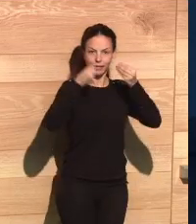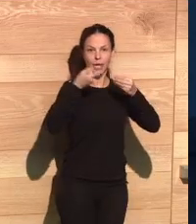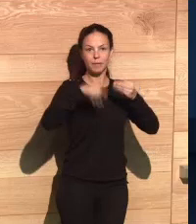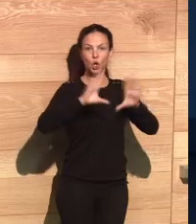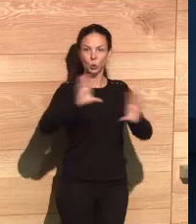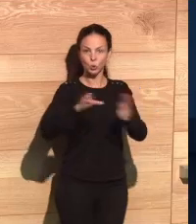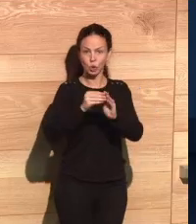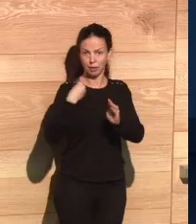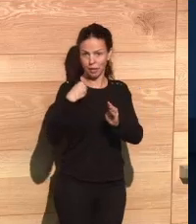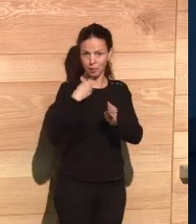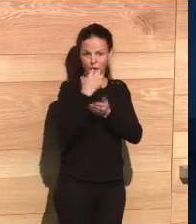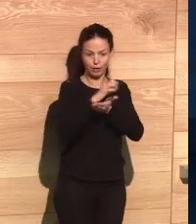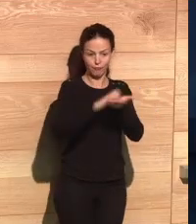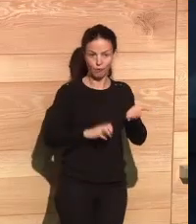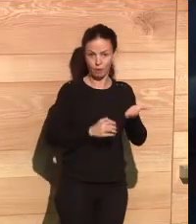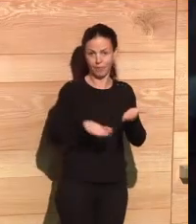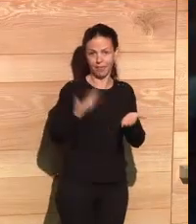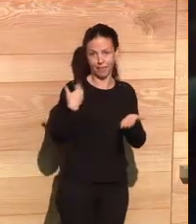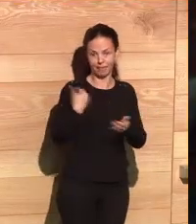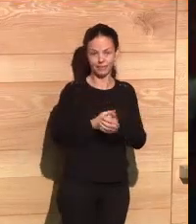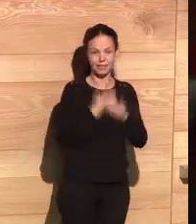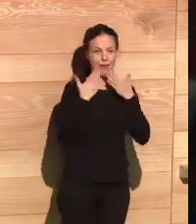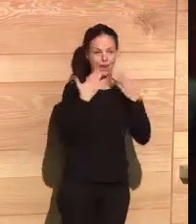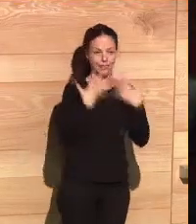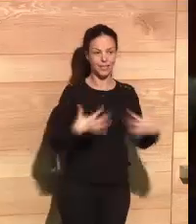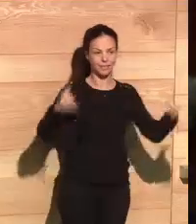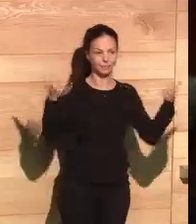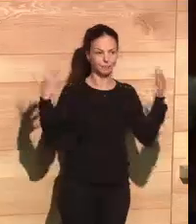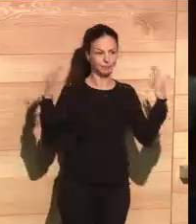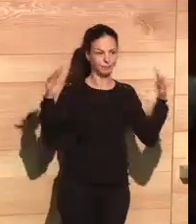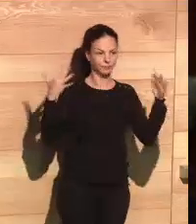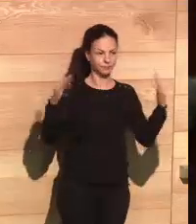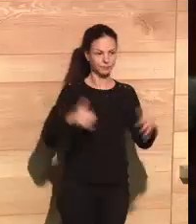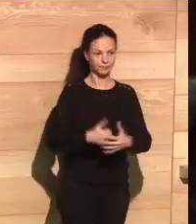interesting reflections and conclusions of this report. Thank you very much to everyone.